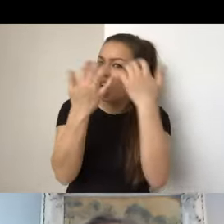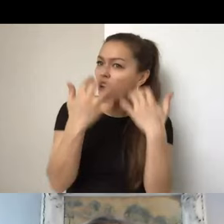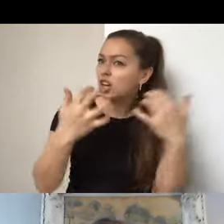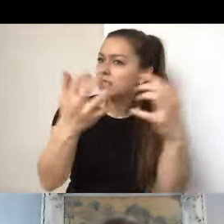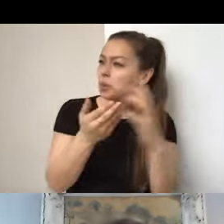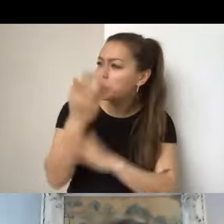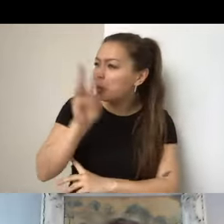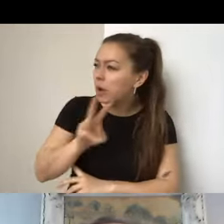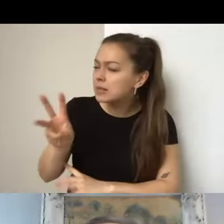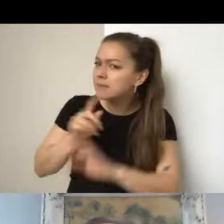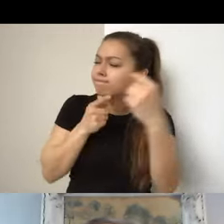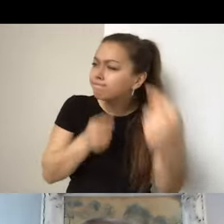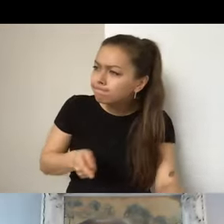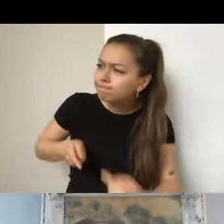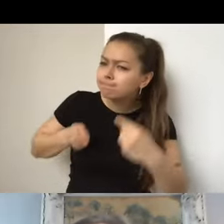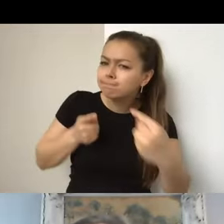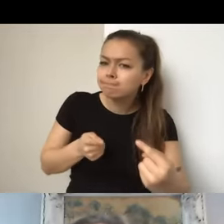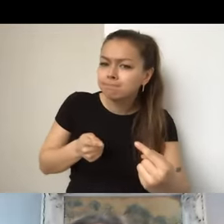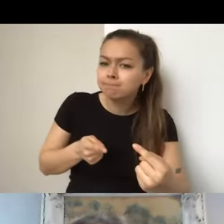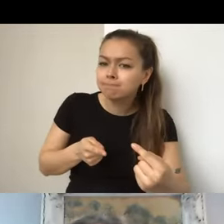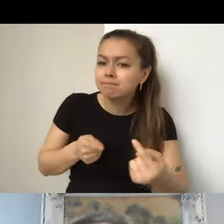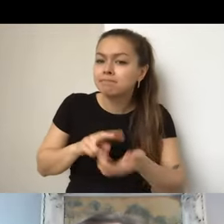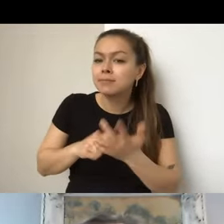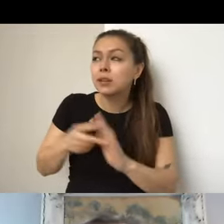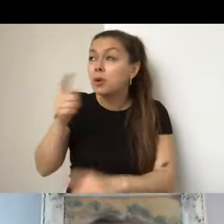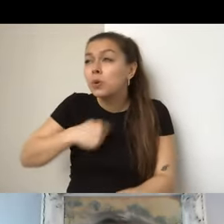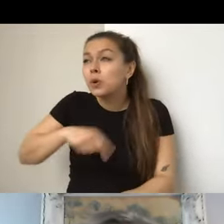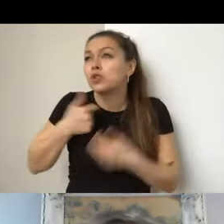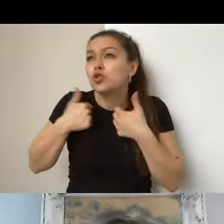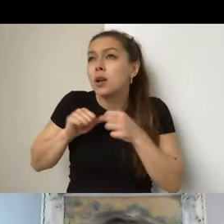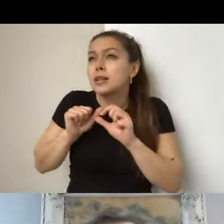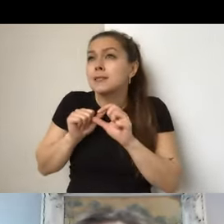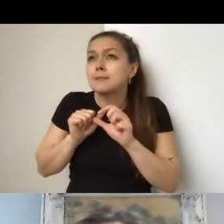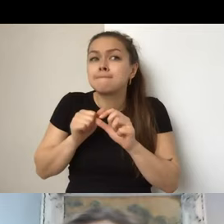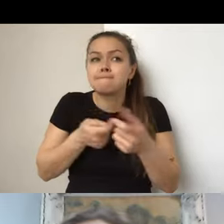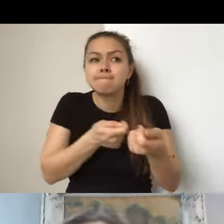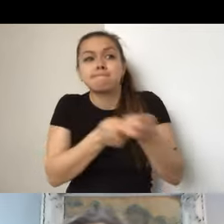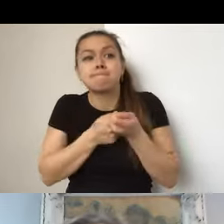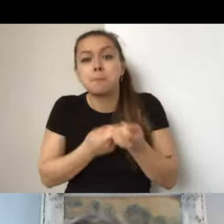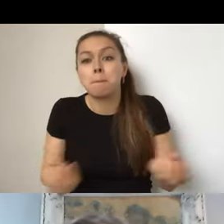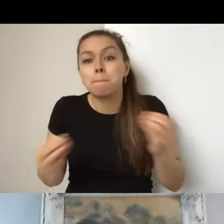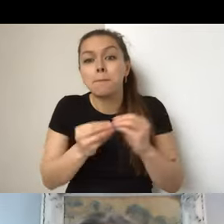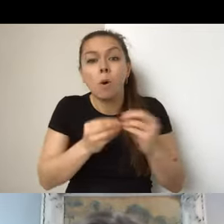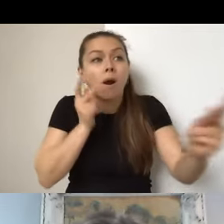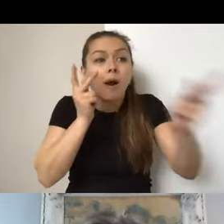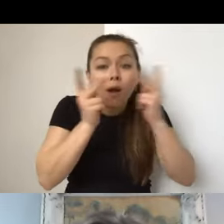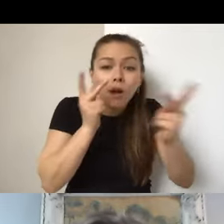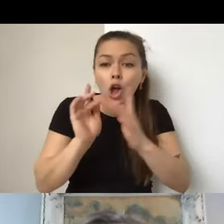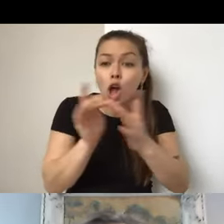to make our website more engaging or to have better interactions with our audience online.